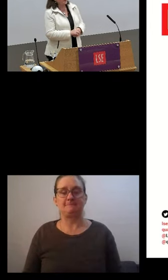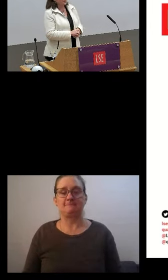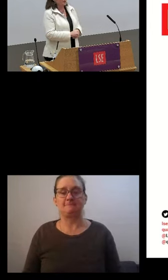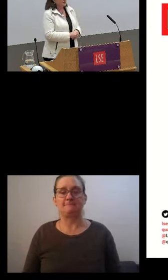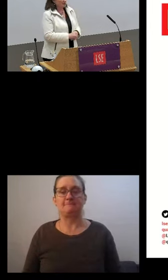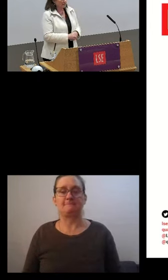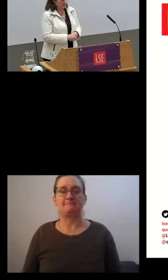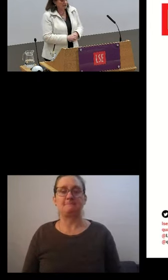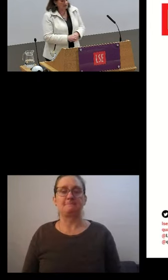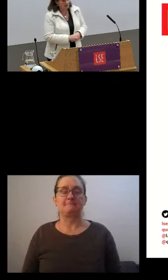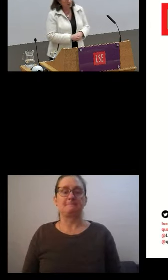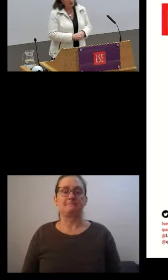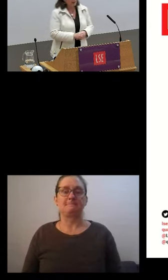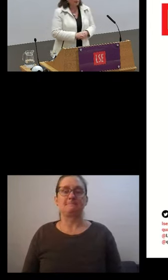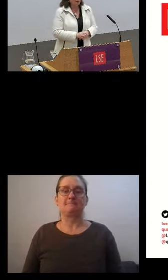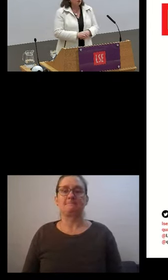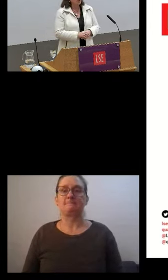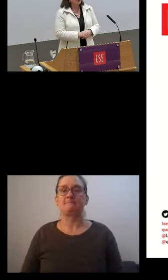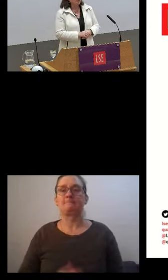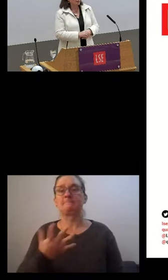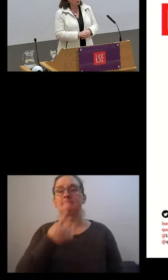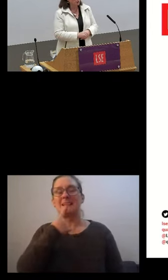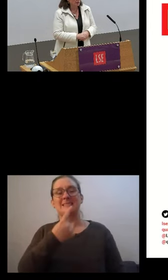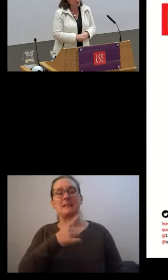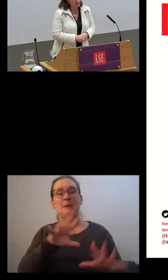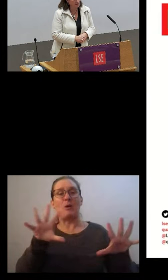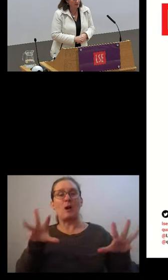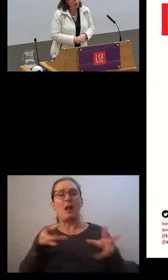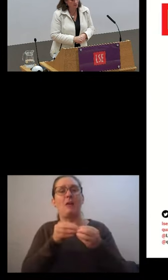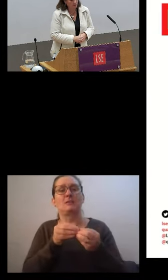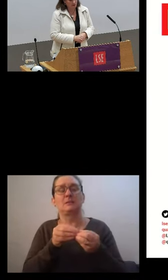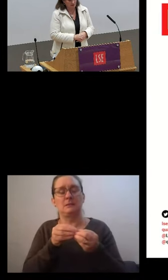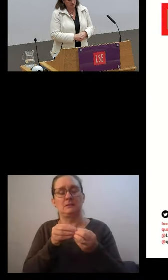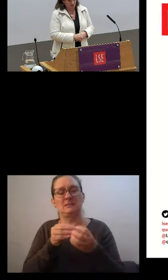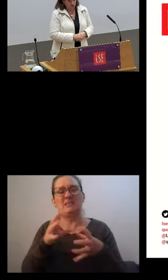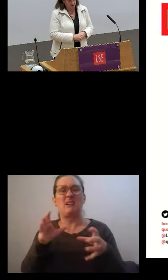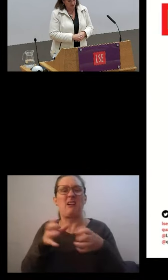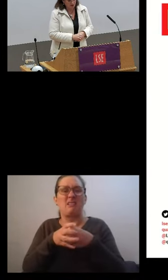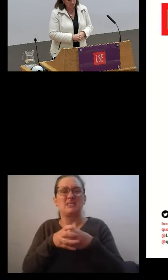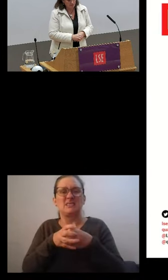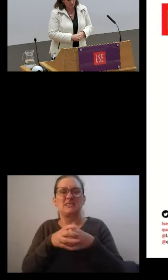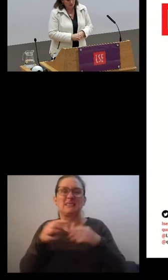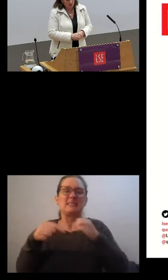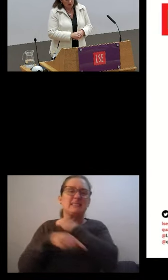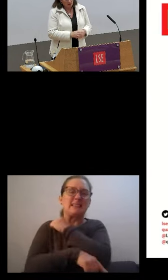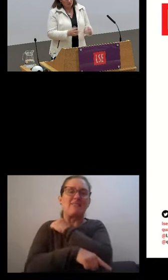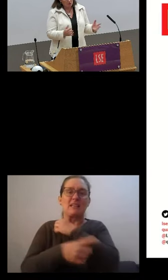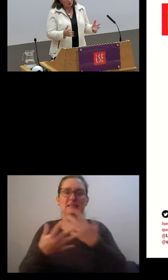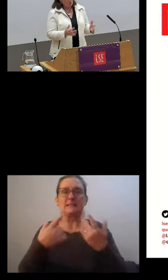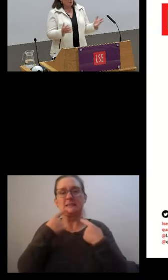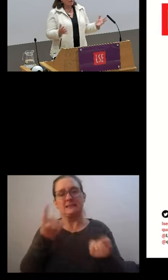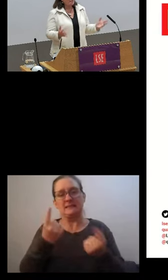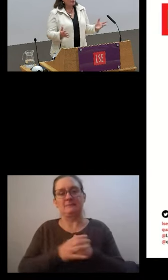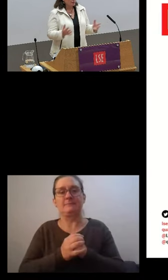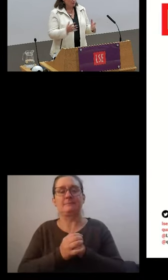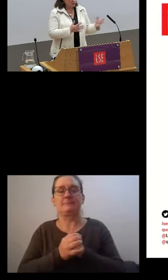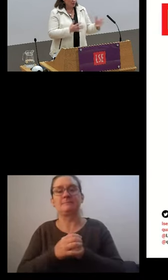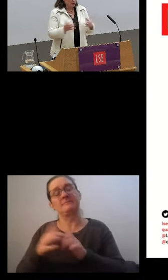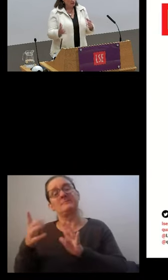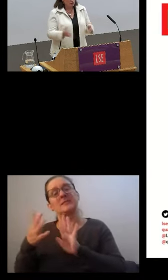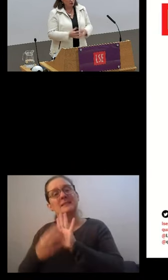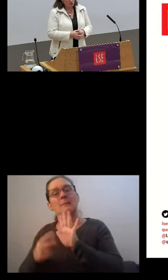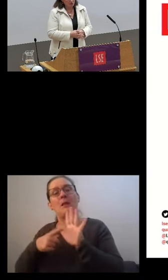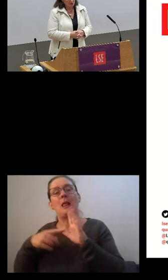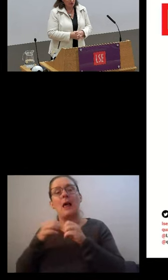mentioned clustered disadvantages. If you think back to Abdul and his working situation, he's probably on average,